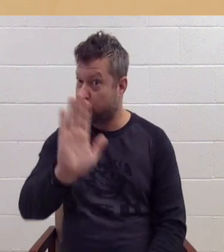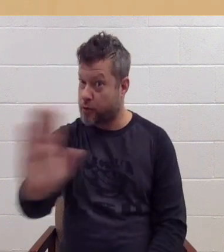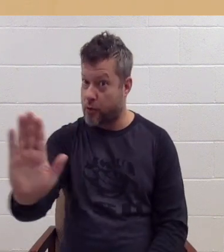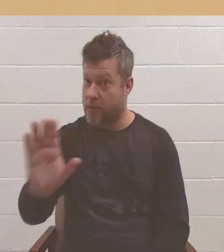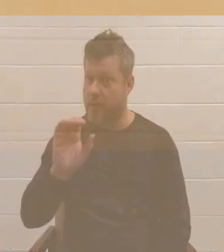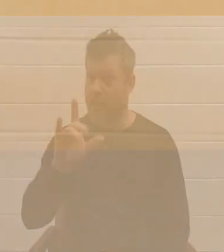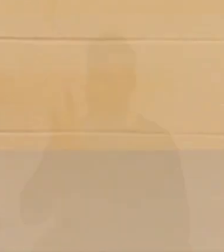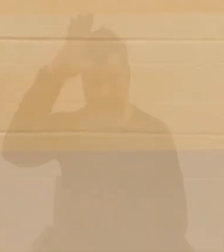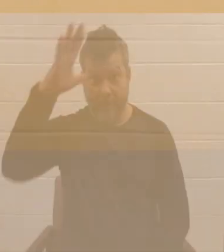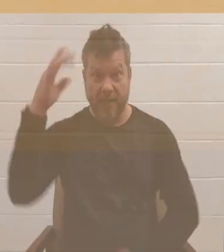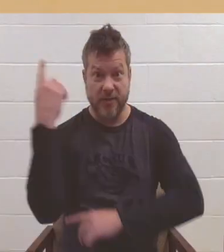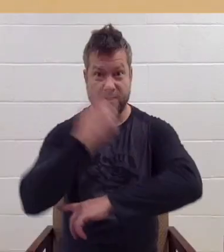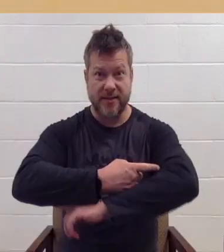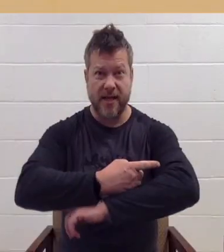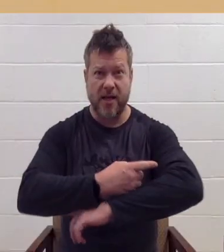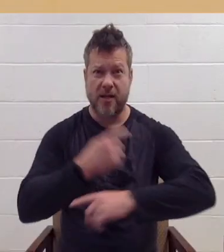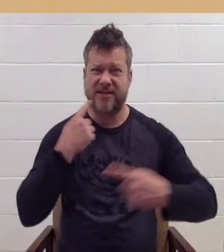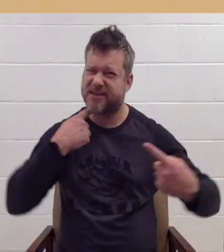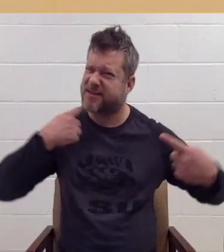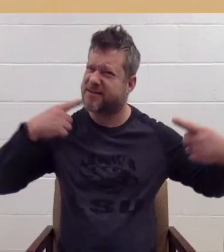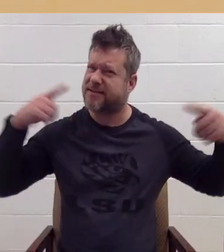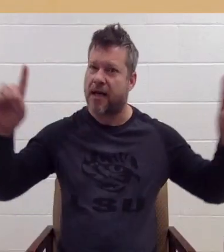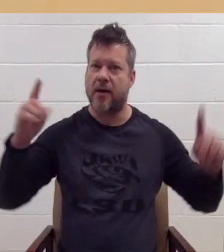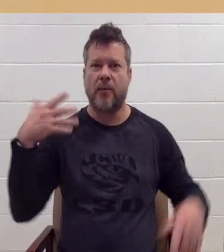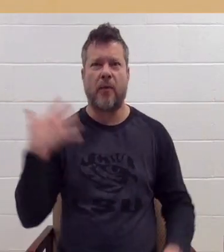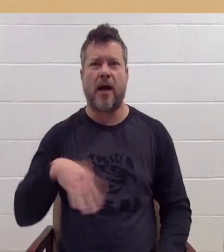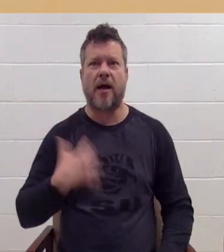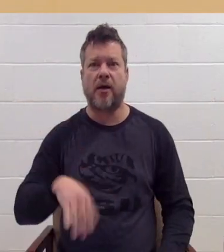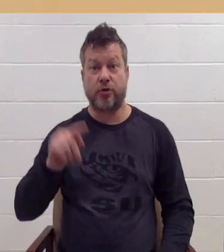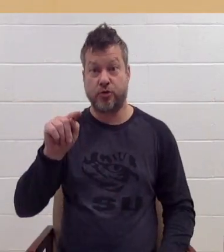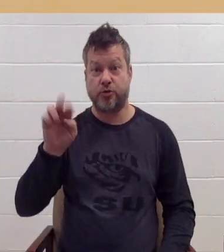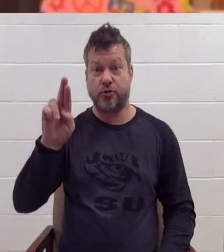Parents' Day was a huge hit. Here's Trinity with more information.